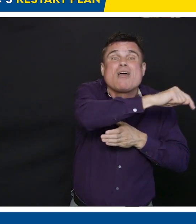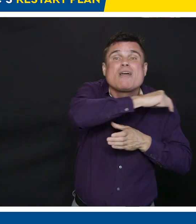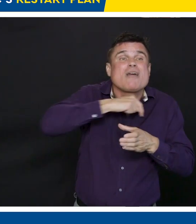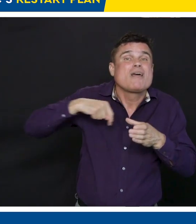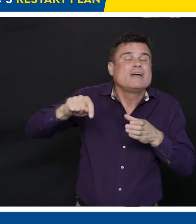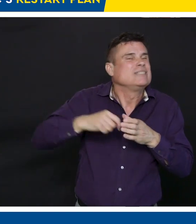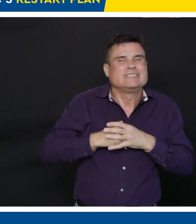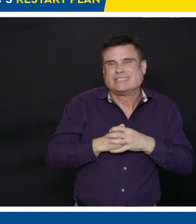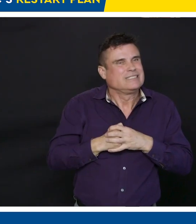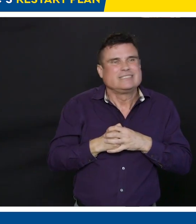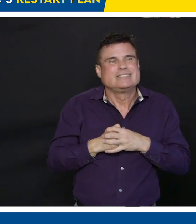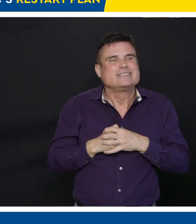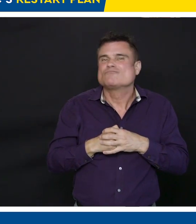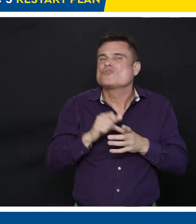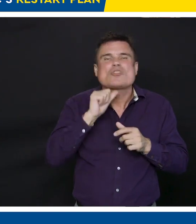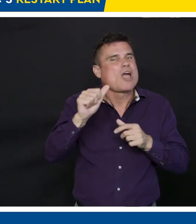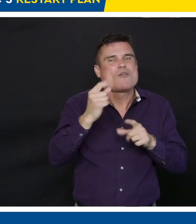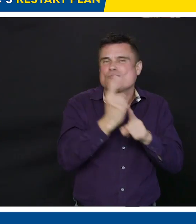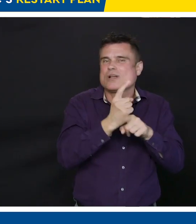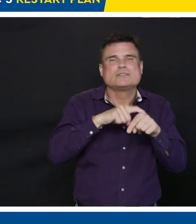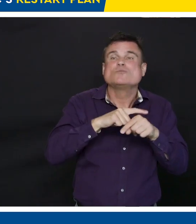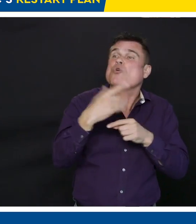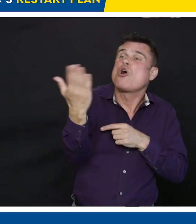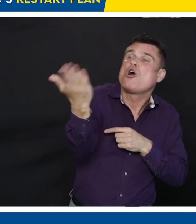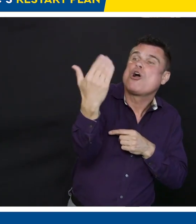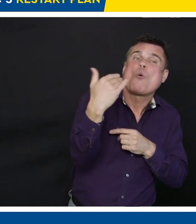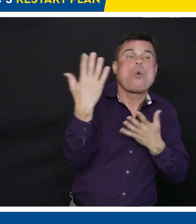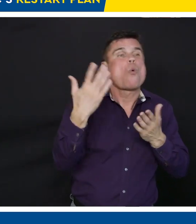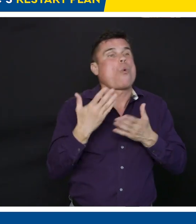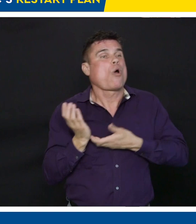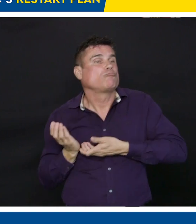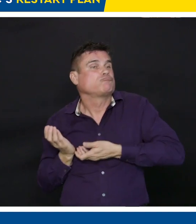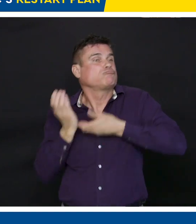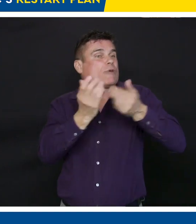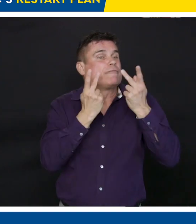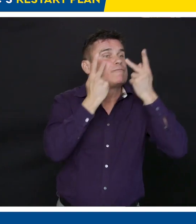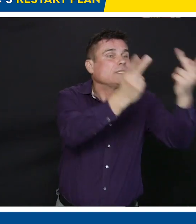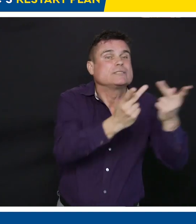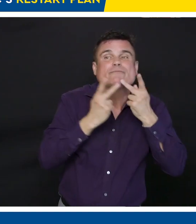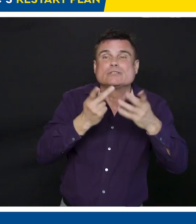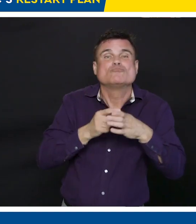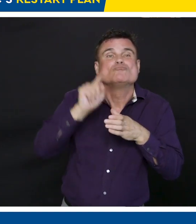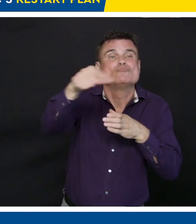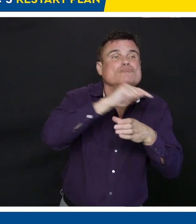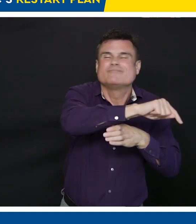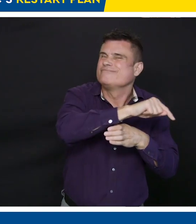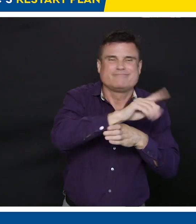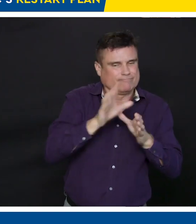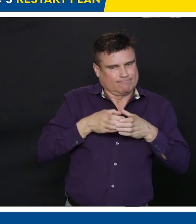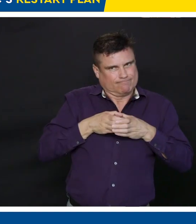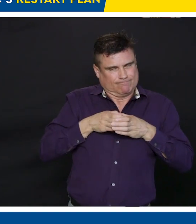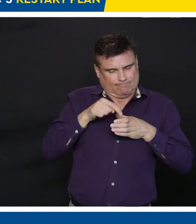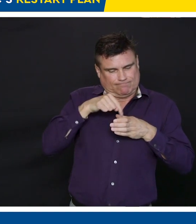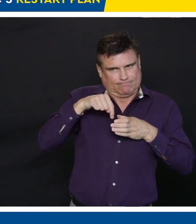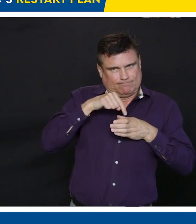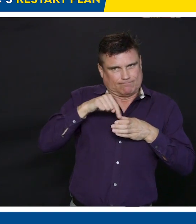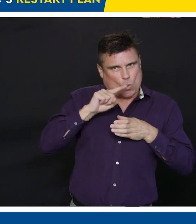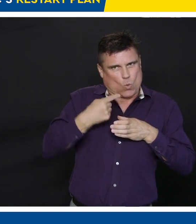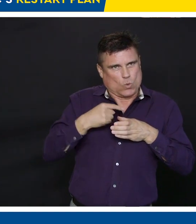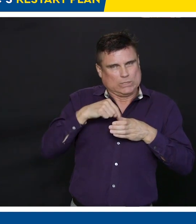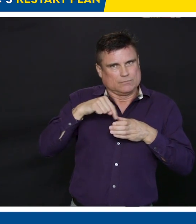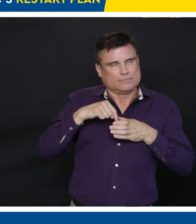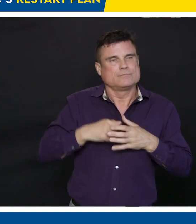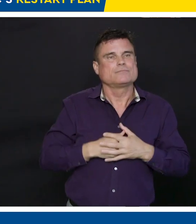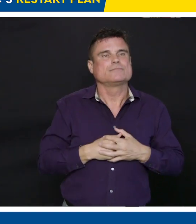yes, if things continue to go, the risk is low enough in our community. But these are the decisions you're going to have to make. If you expand your